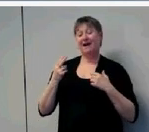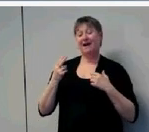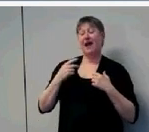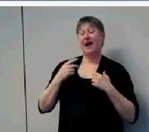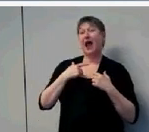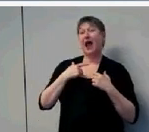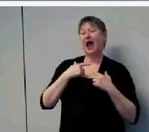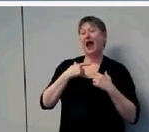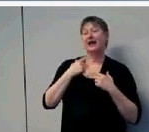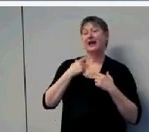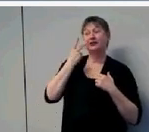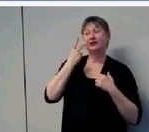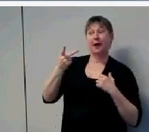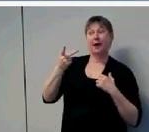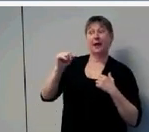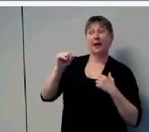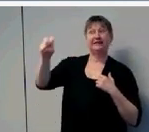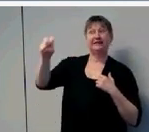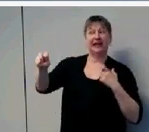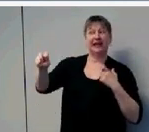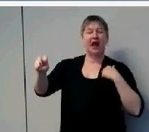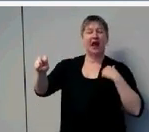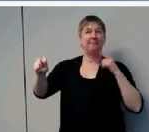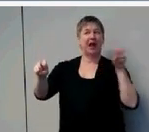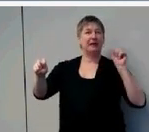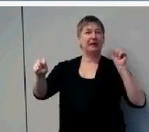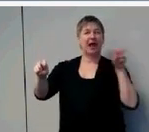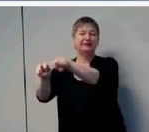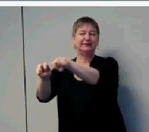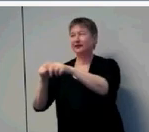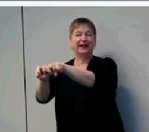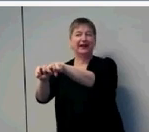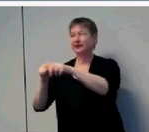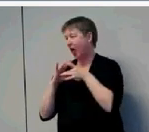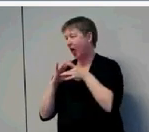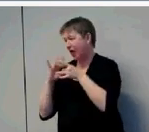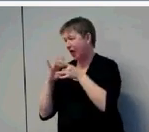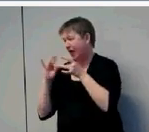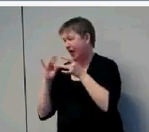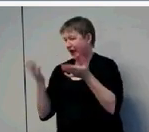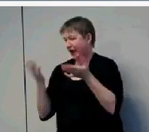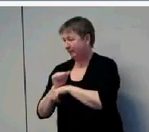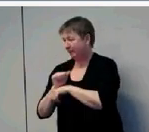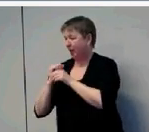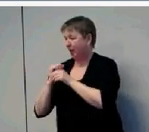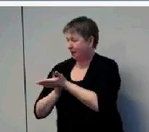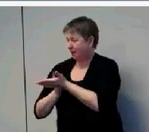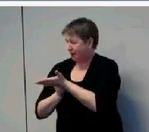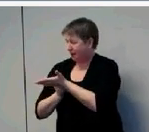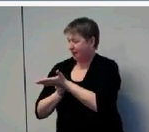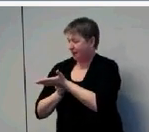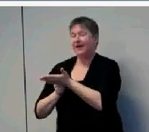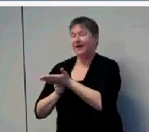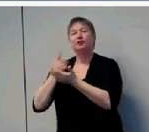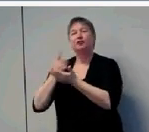and I captured her in there and talked her ear off about what we're doing up here in Alberta, creating